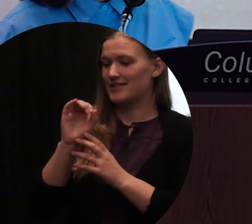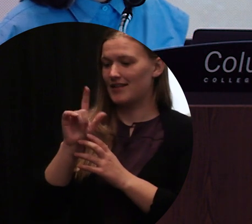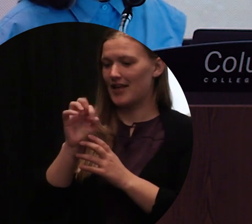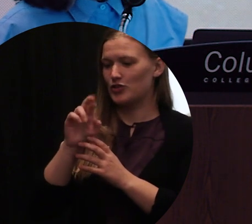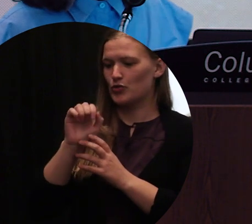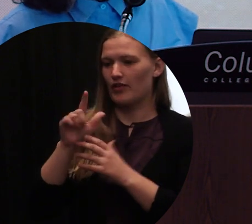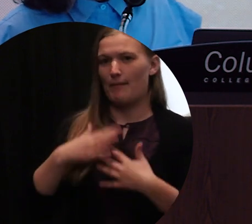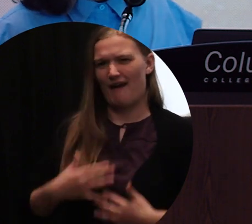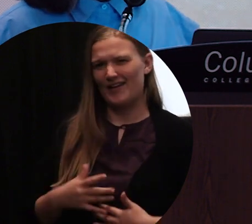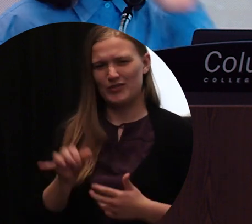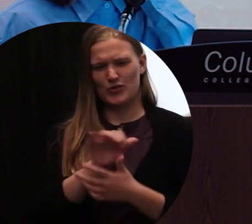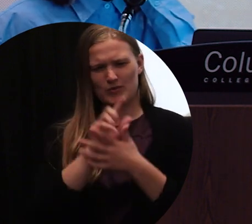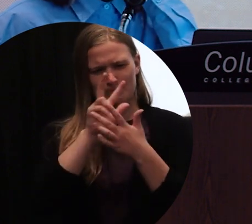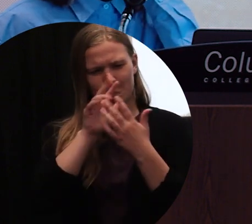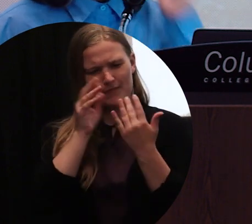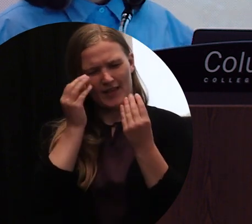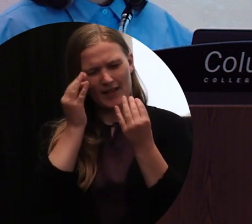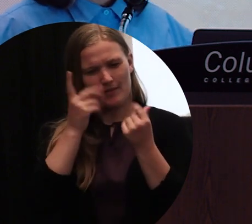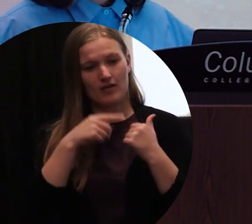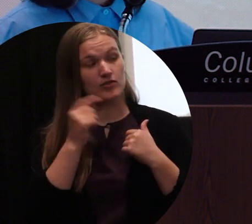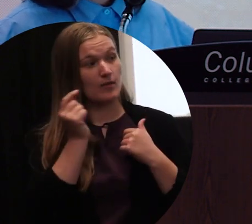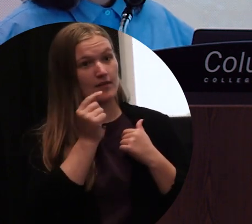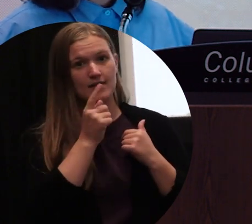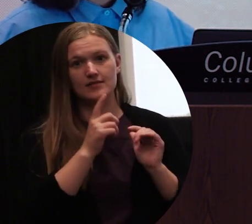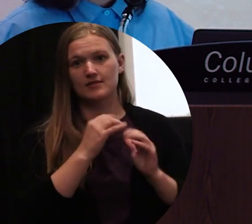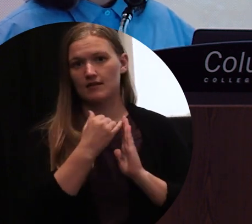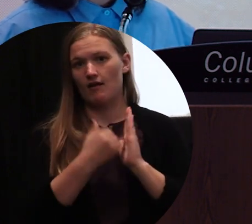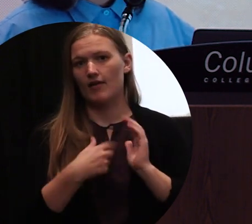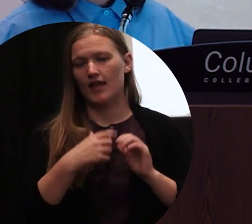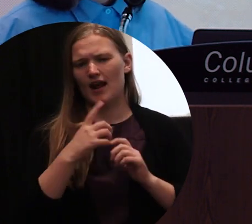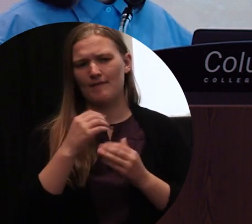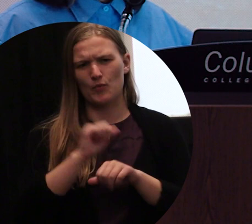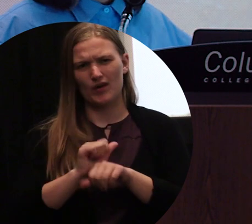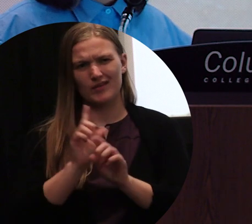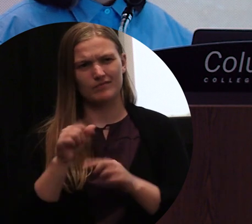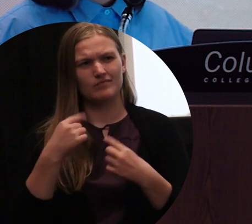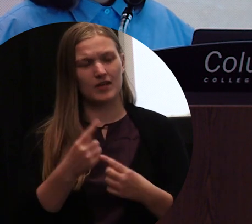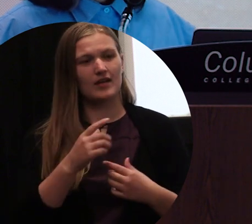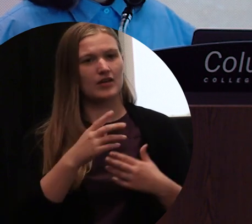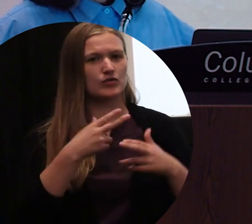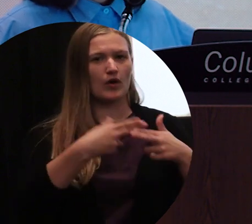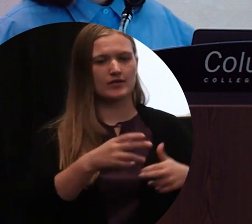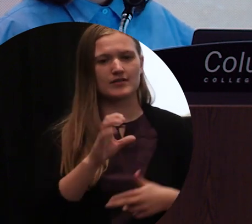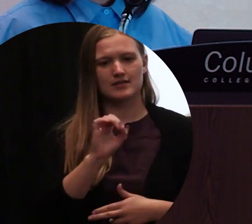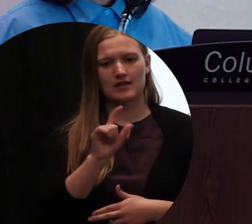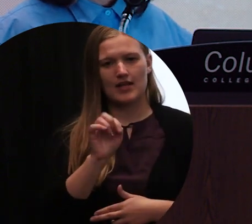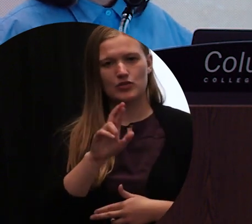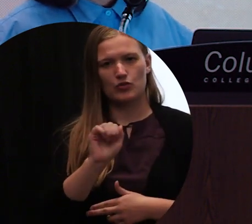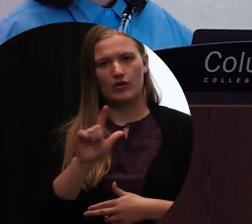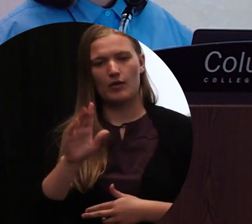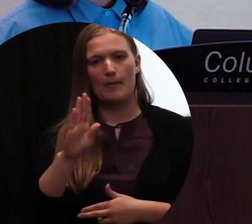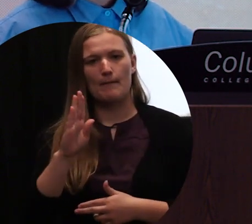is another piece that I've been recently been making and working on, um, Celestial Bodies 2. This hand